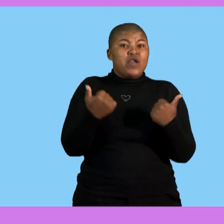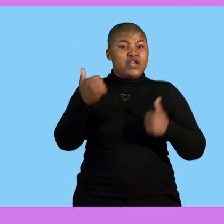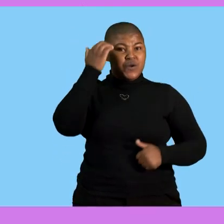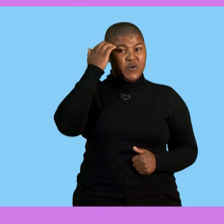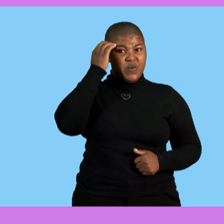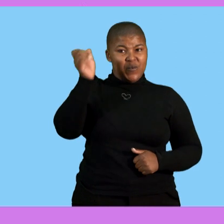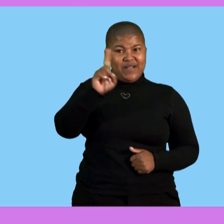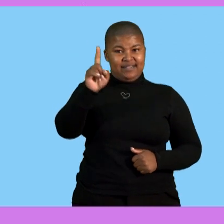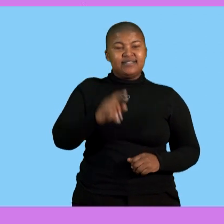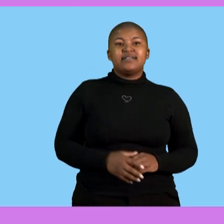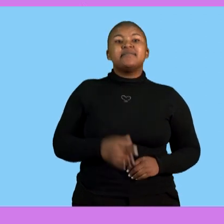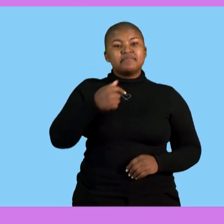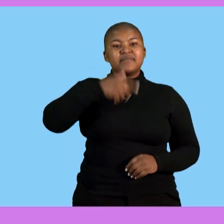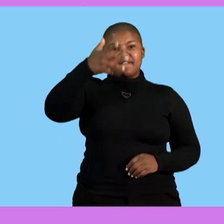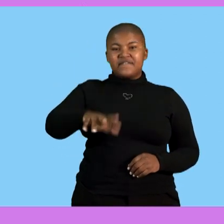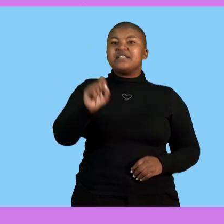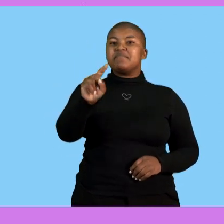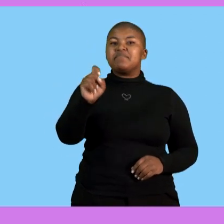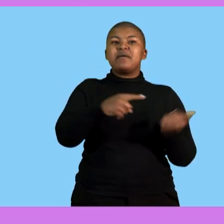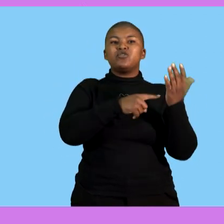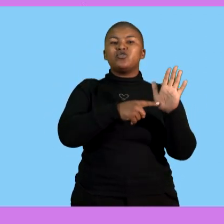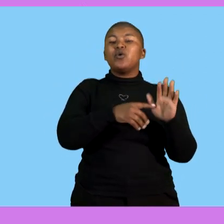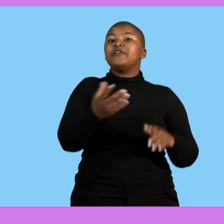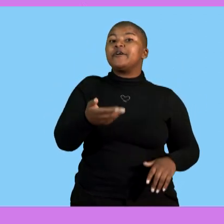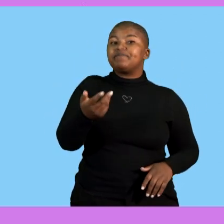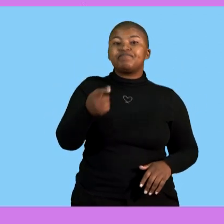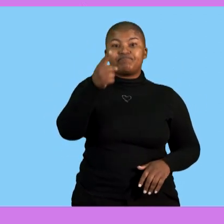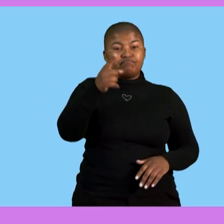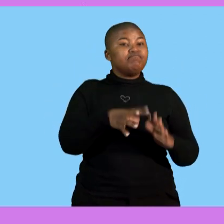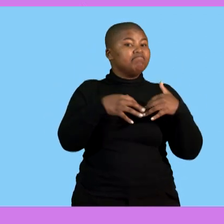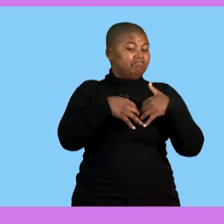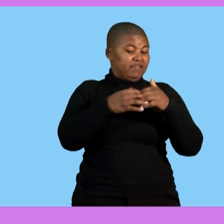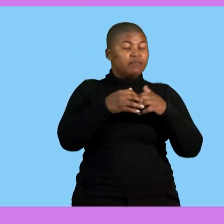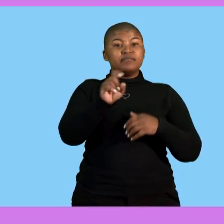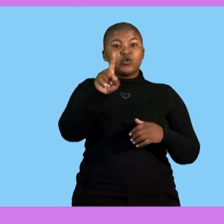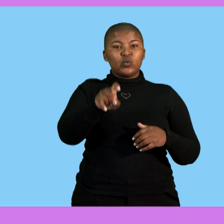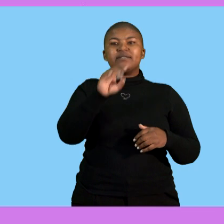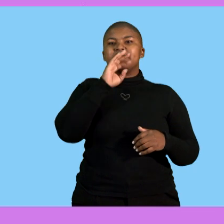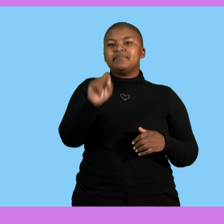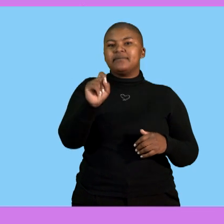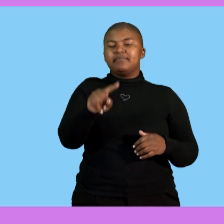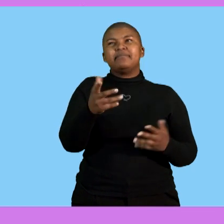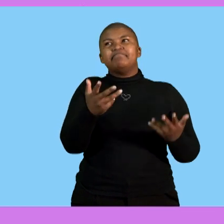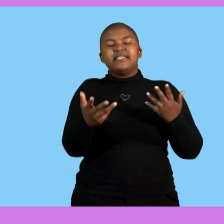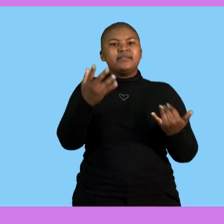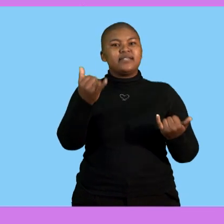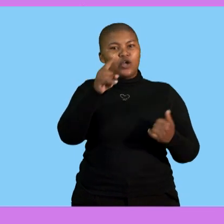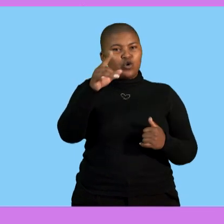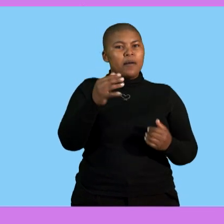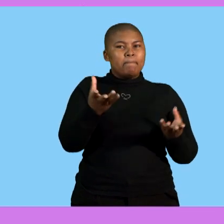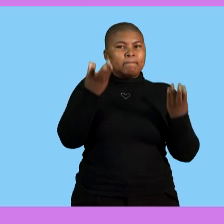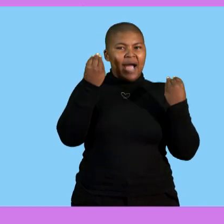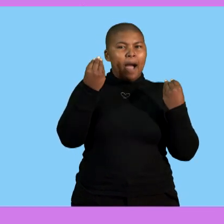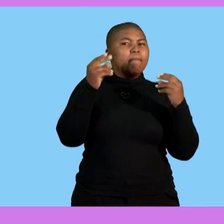knowing by now. So now I have already highlighted that when we develop a question it's where by now you need to find